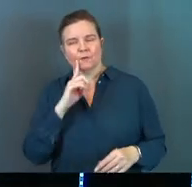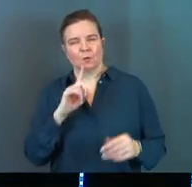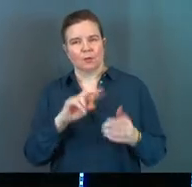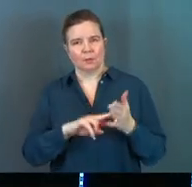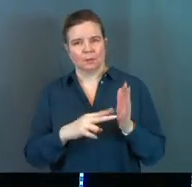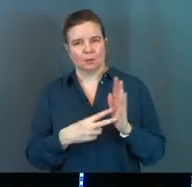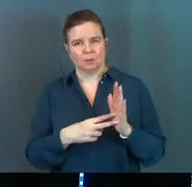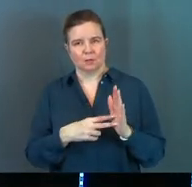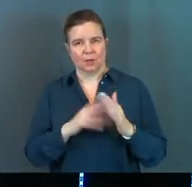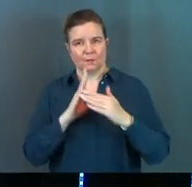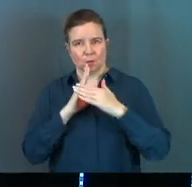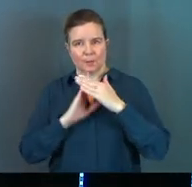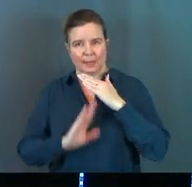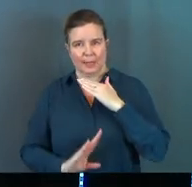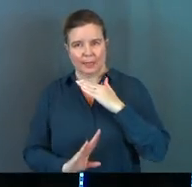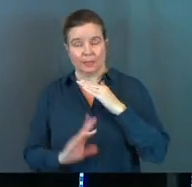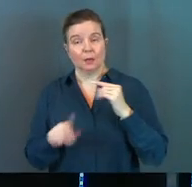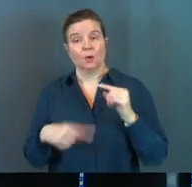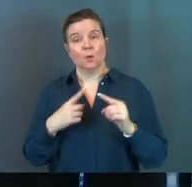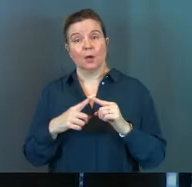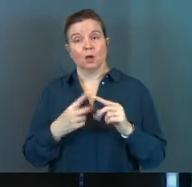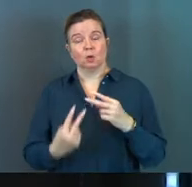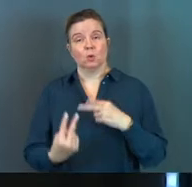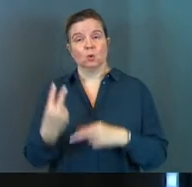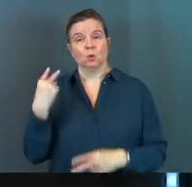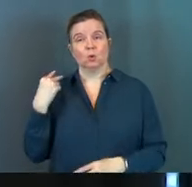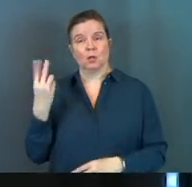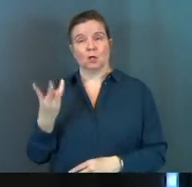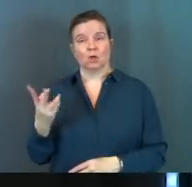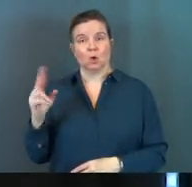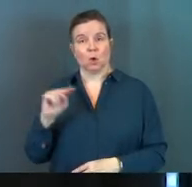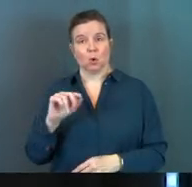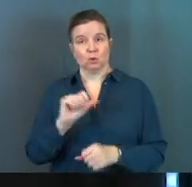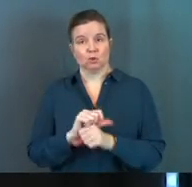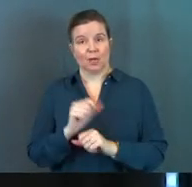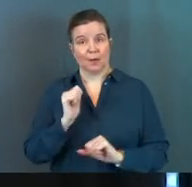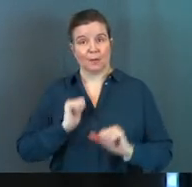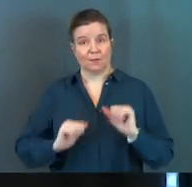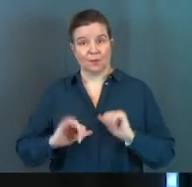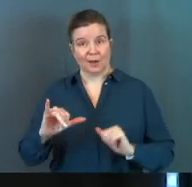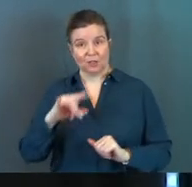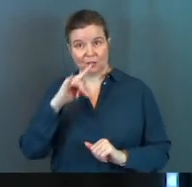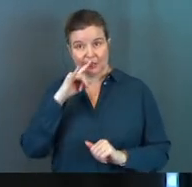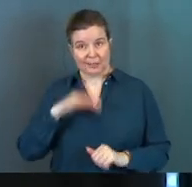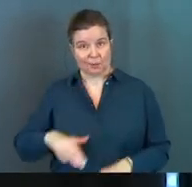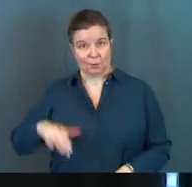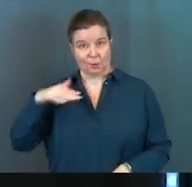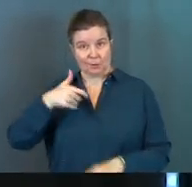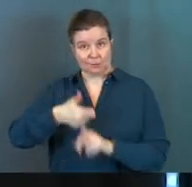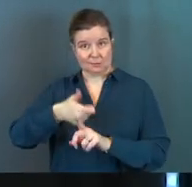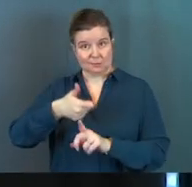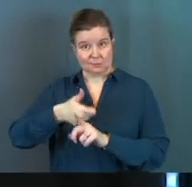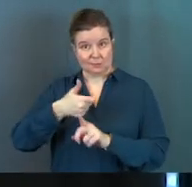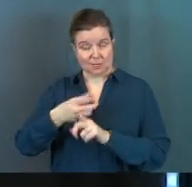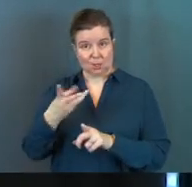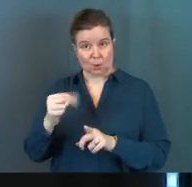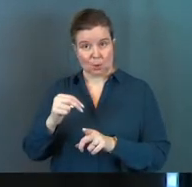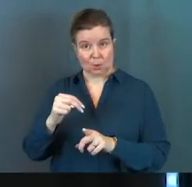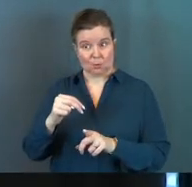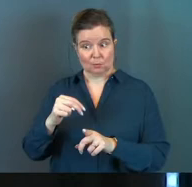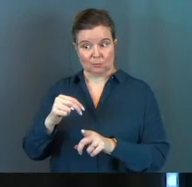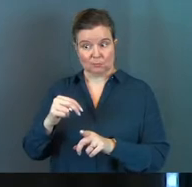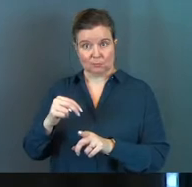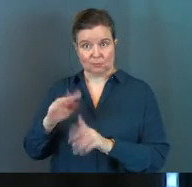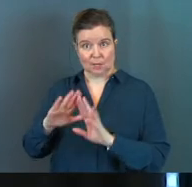just for the purpose of humility. When you look back at your own job performance as a child growing up in your own parents'